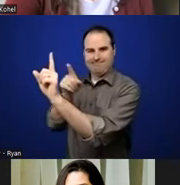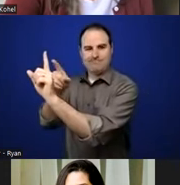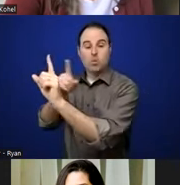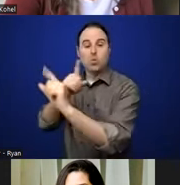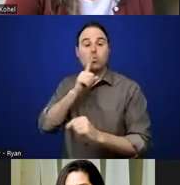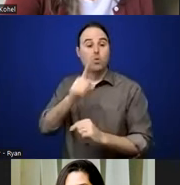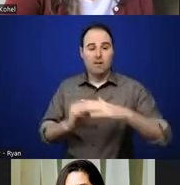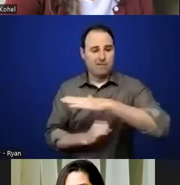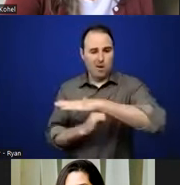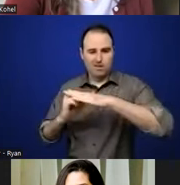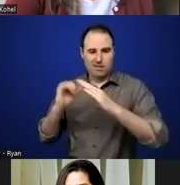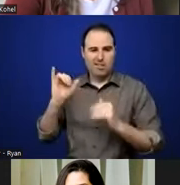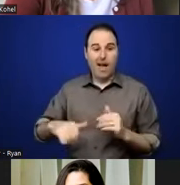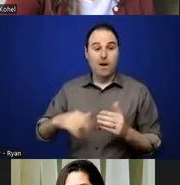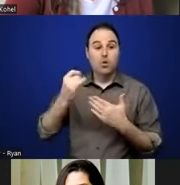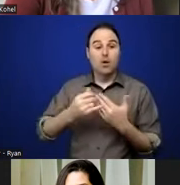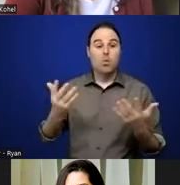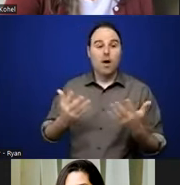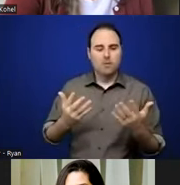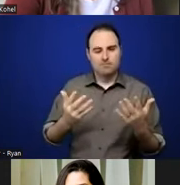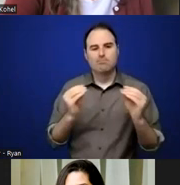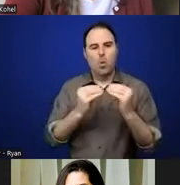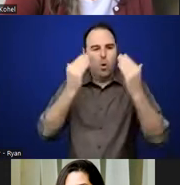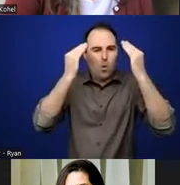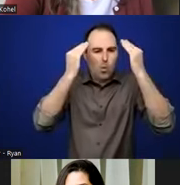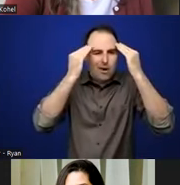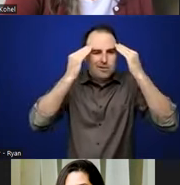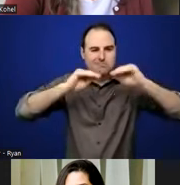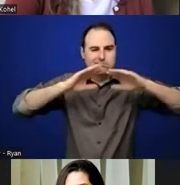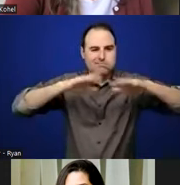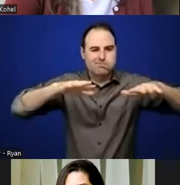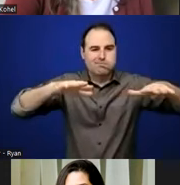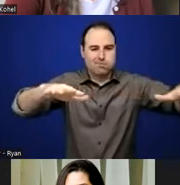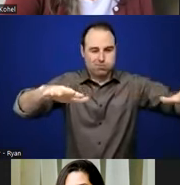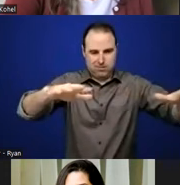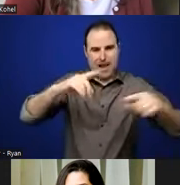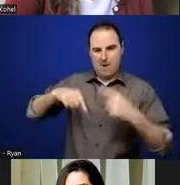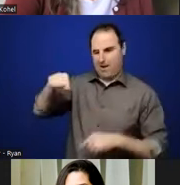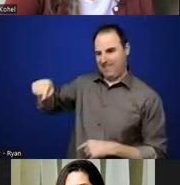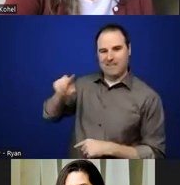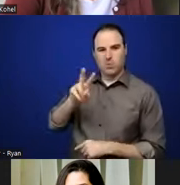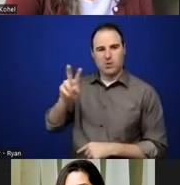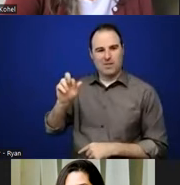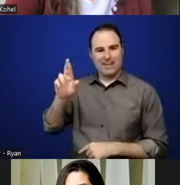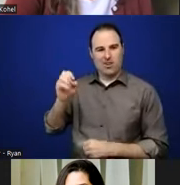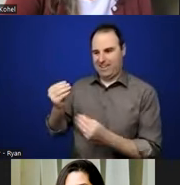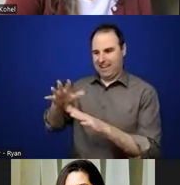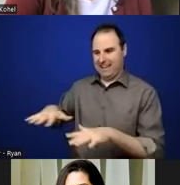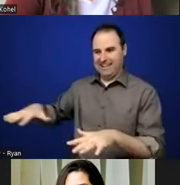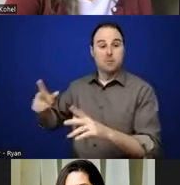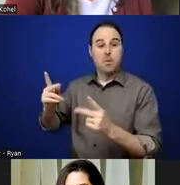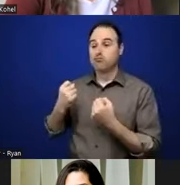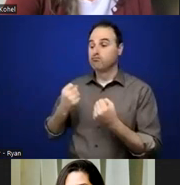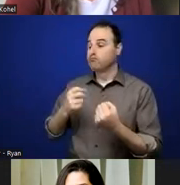getting people into that space and bringing awareness to a 28, 22 acre plot of land that many people drive by every day and don't know what it is.